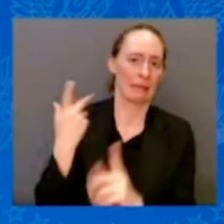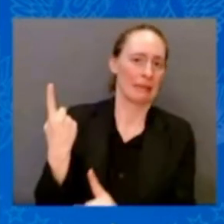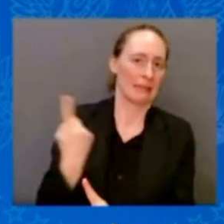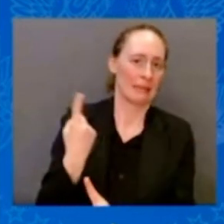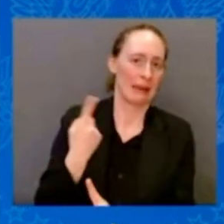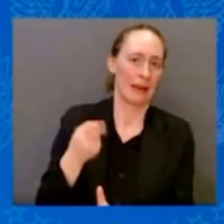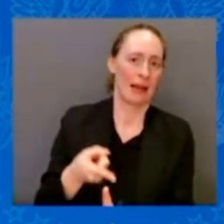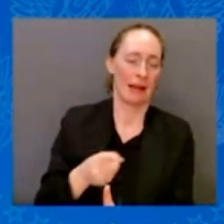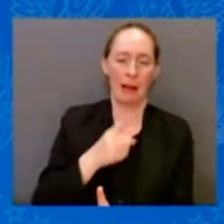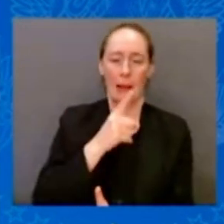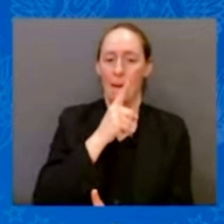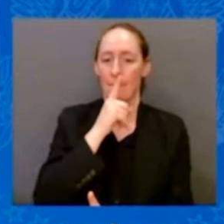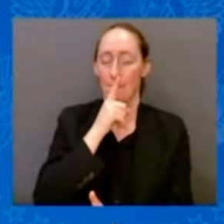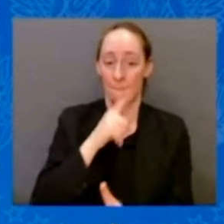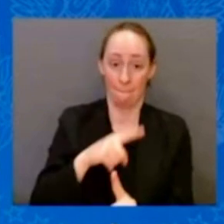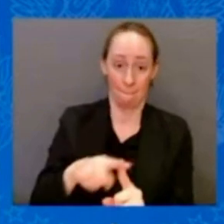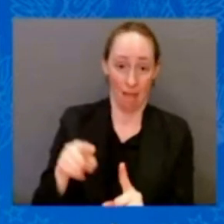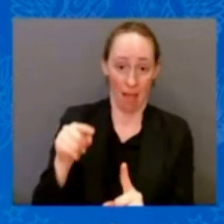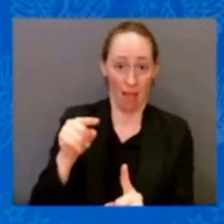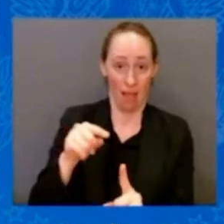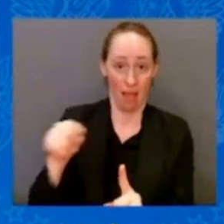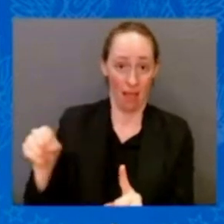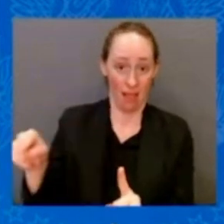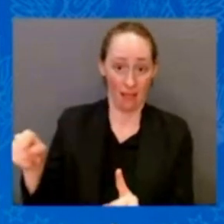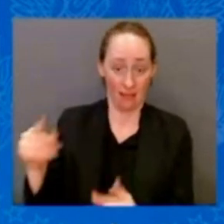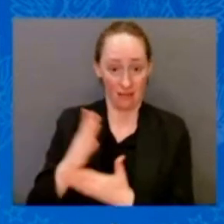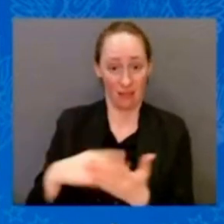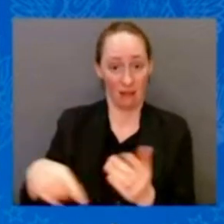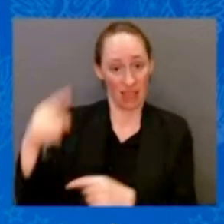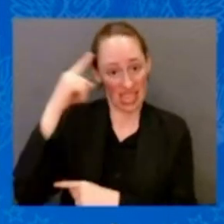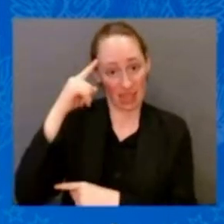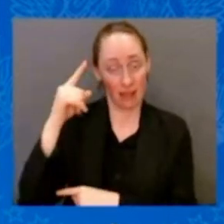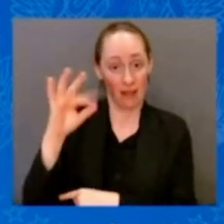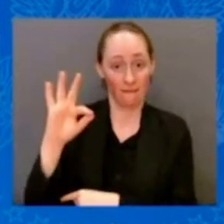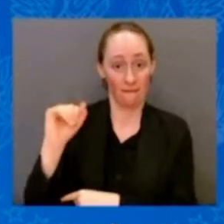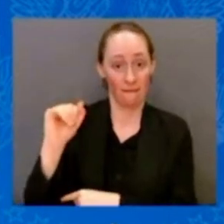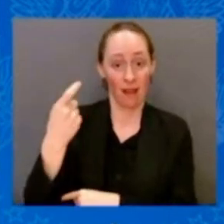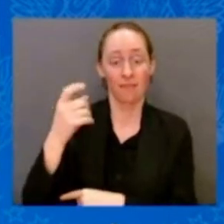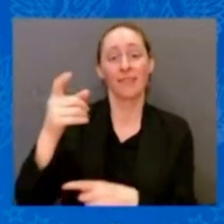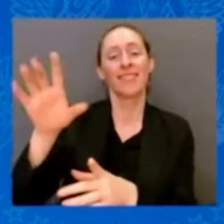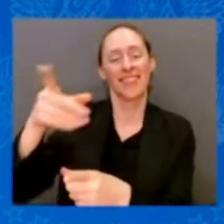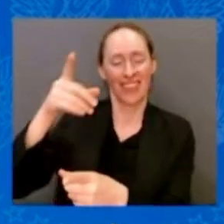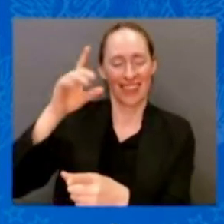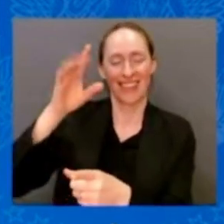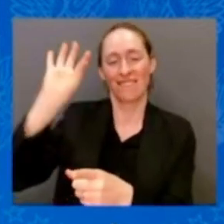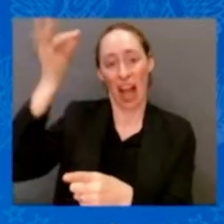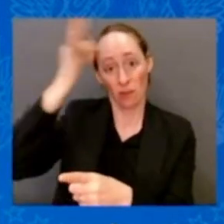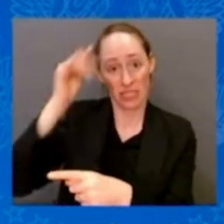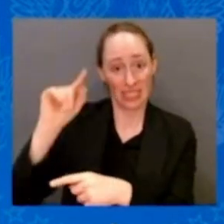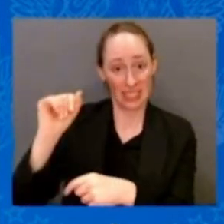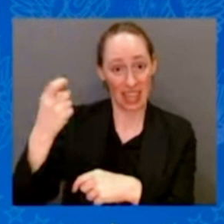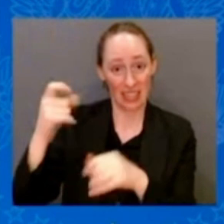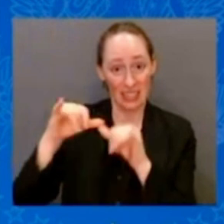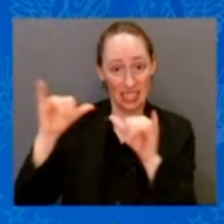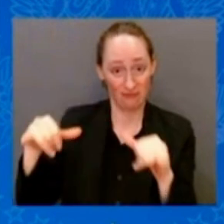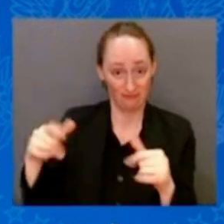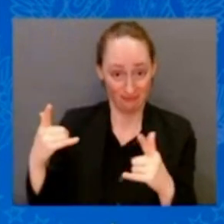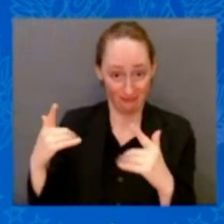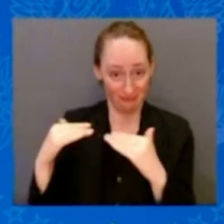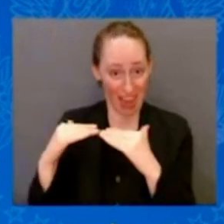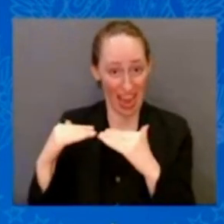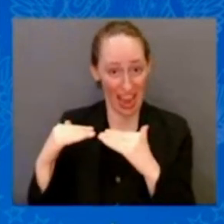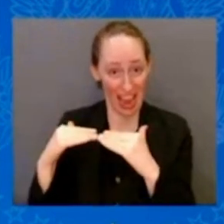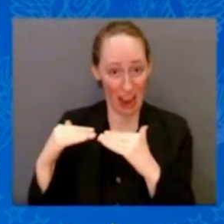is fair, raise your hand. Let's not — look, you got — right now, there are 1,000 trillionaires in America